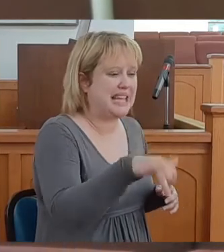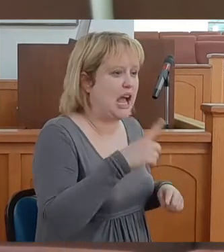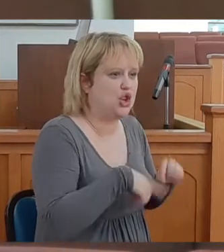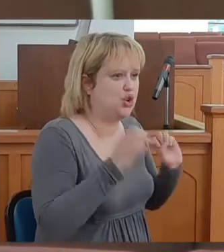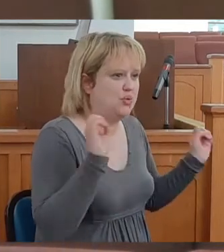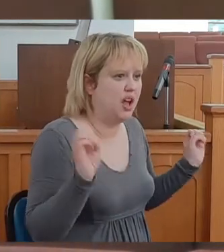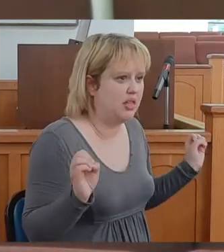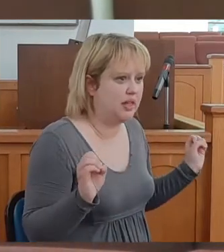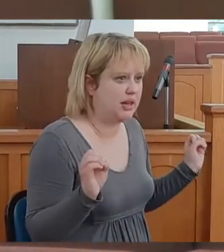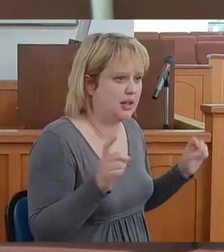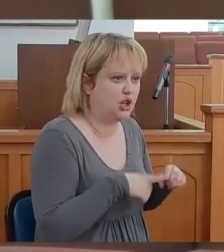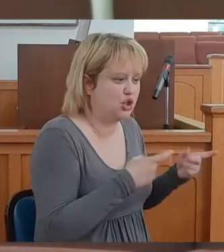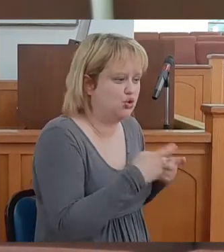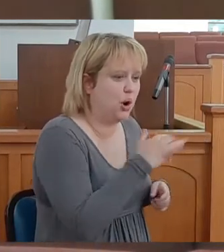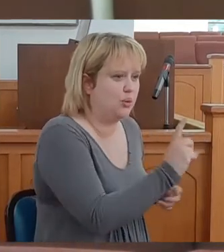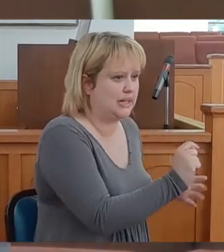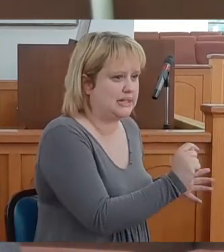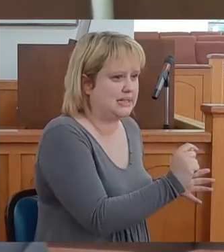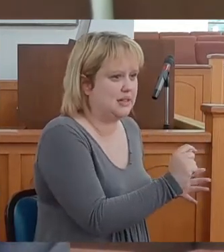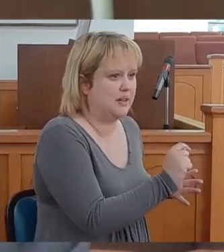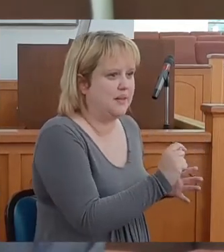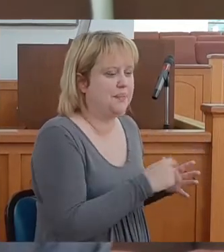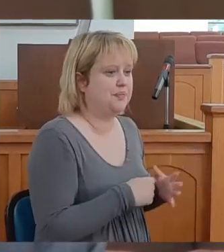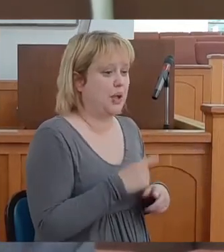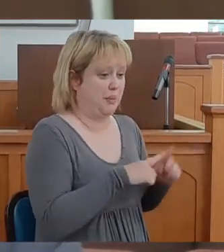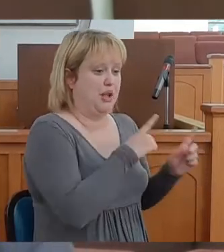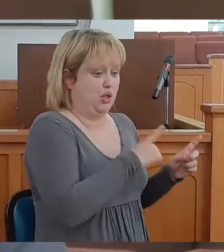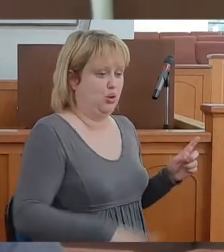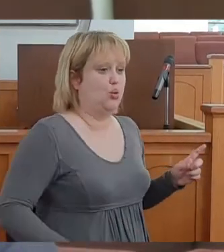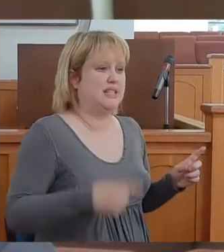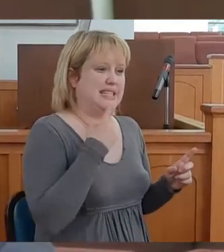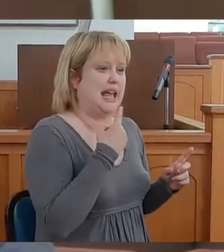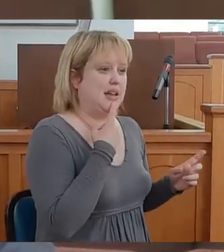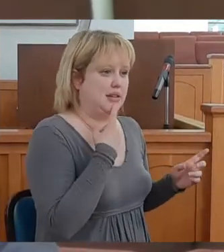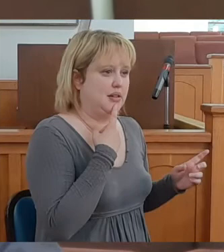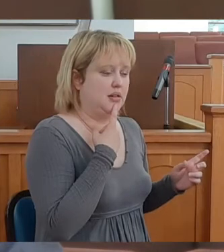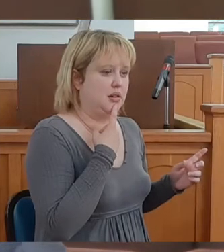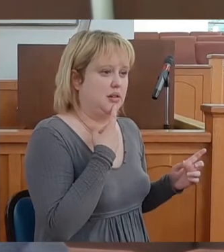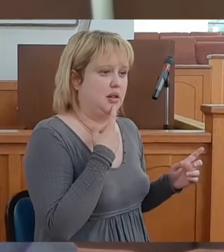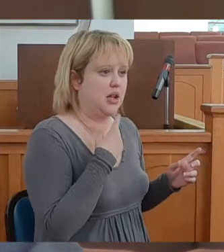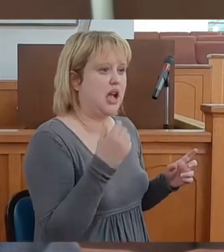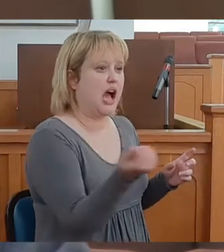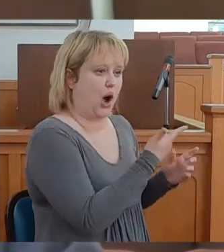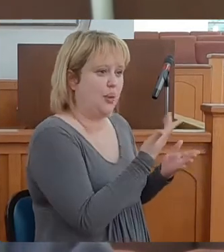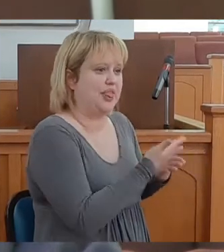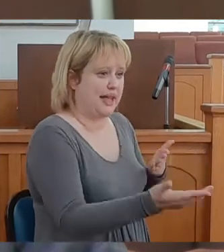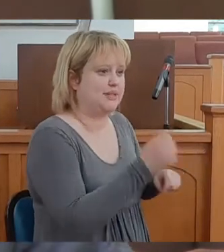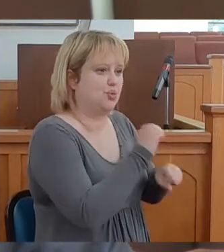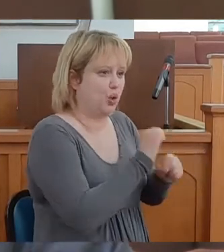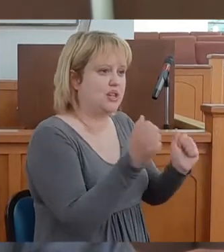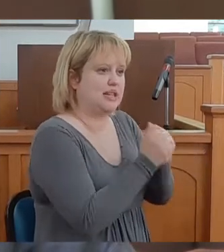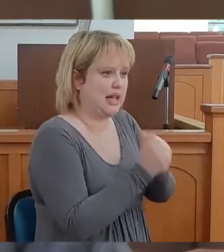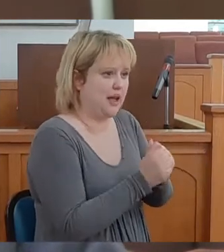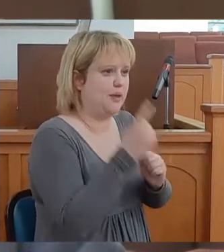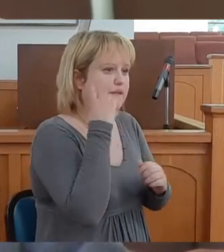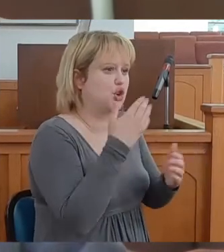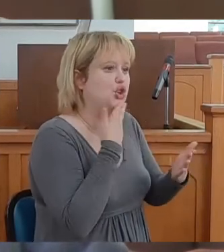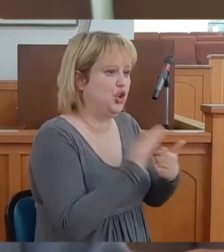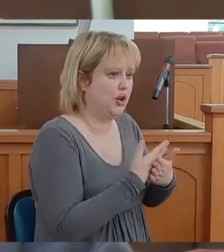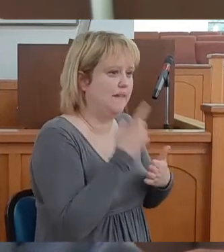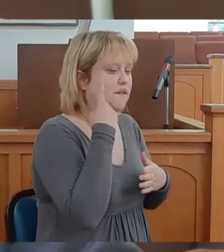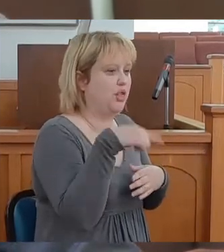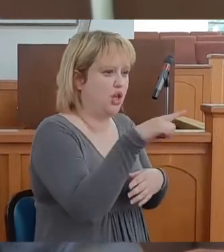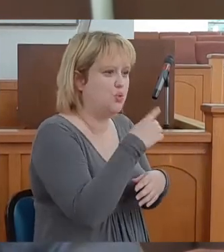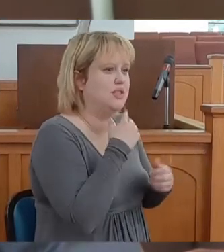couldn't do a thing. But the Lord said, all things work together for good